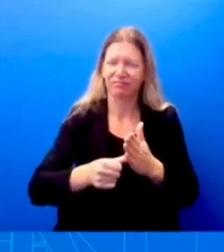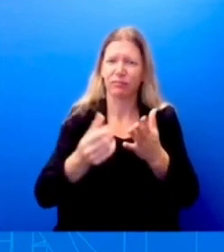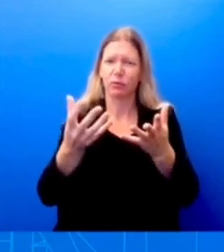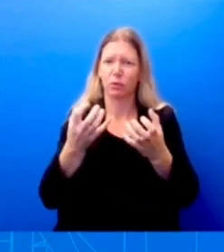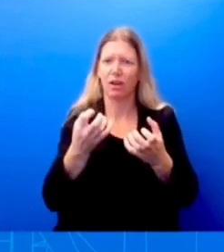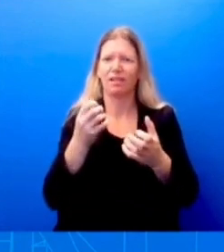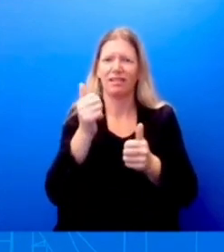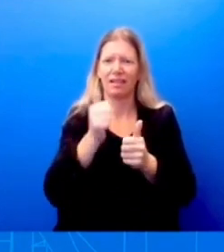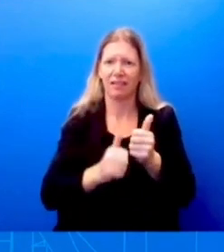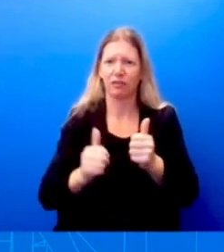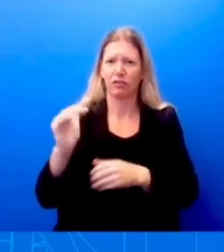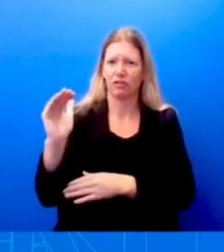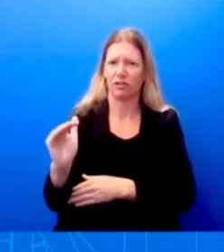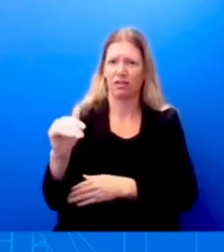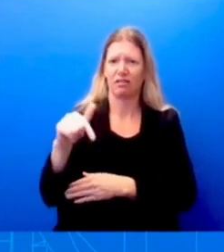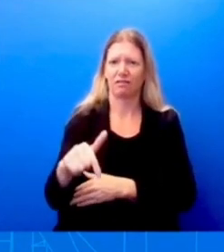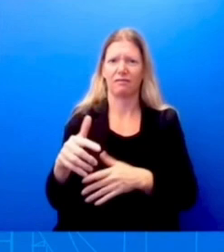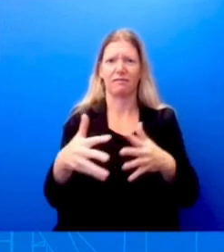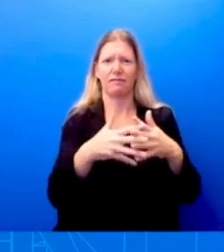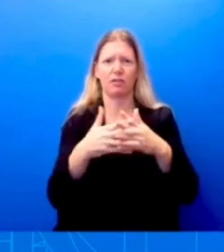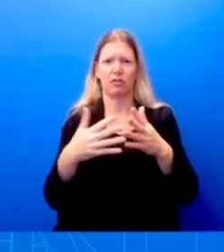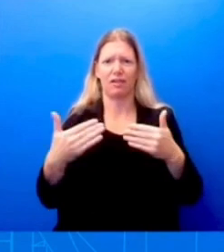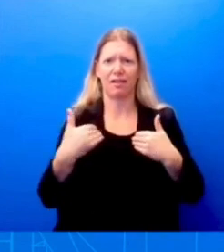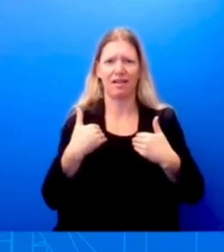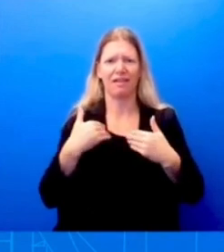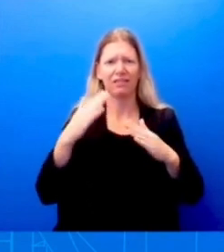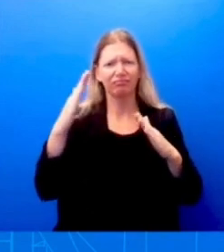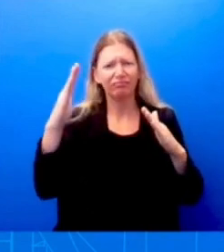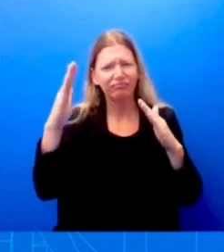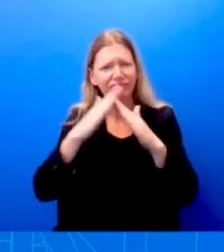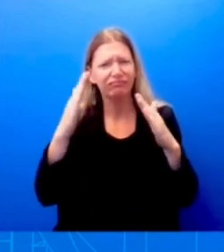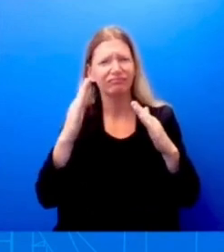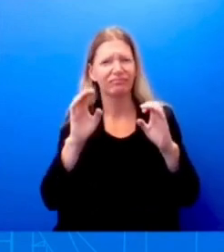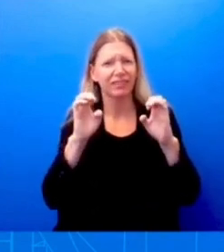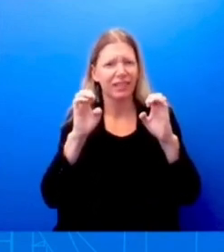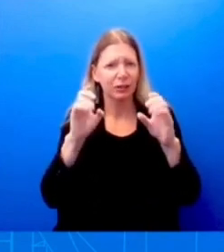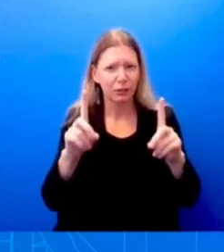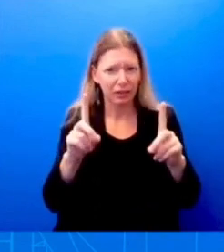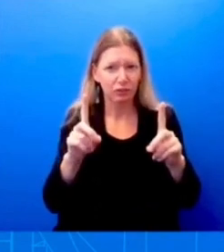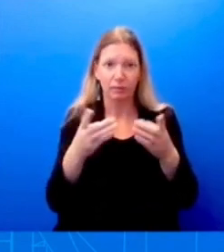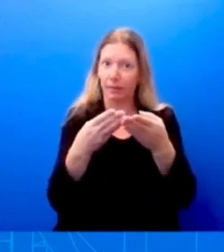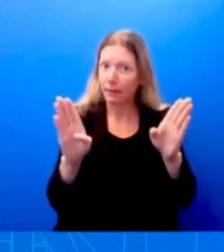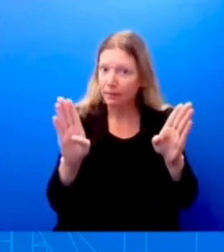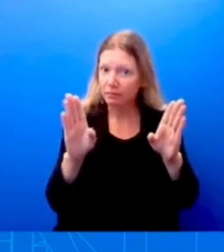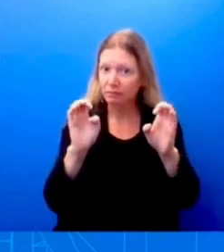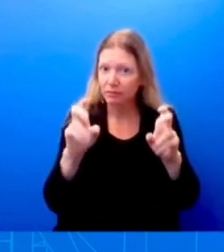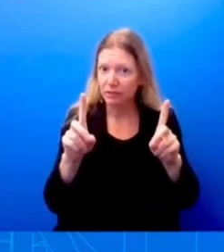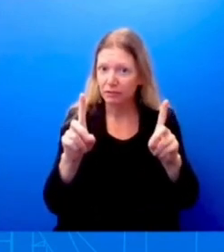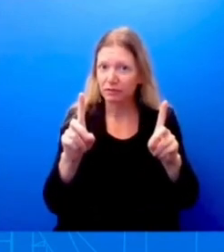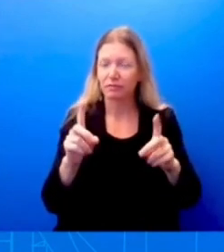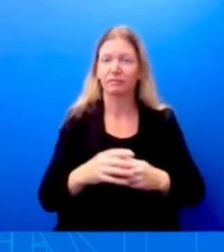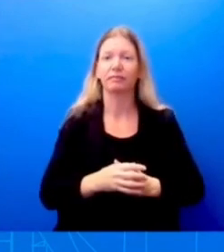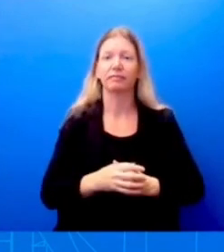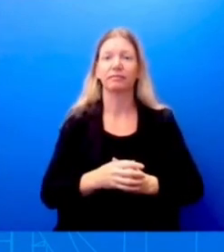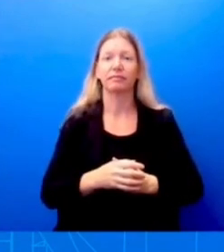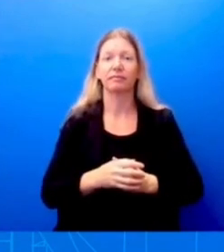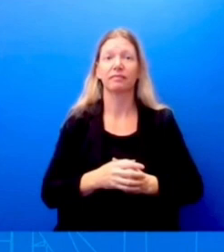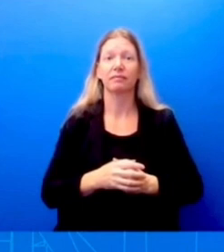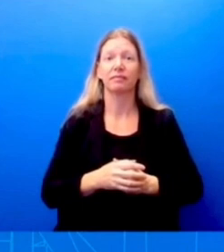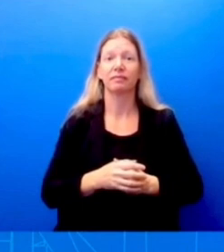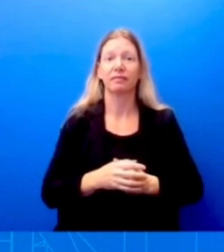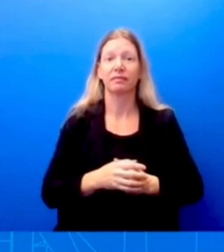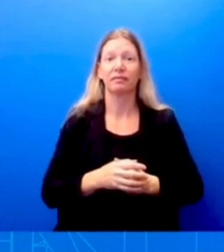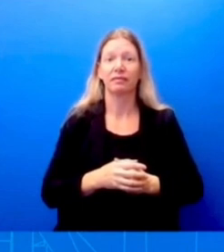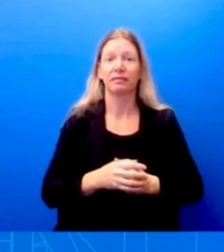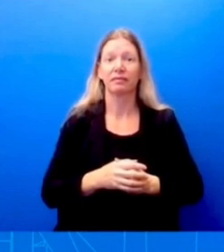access to quality education, public education. And, uh, and also let's not forget what's what we're celebrating today, 60 years or